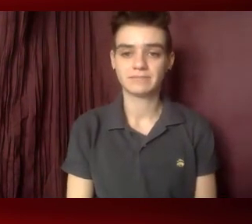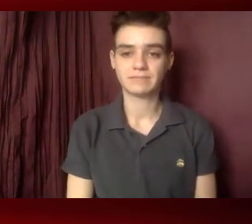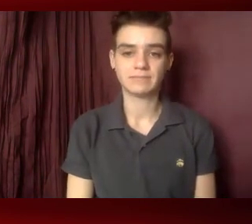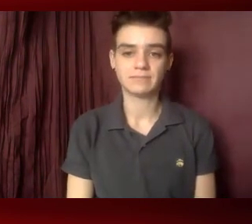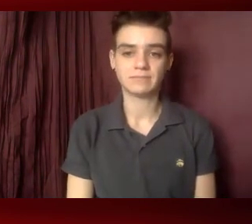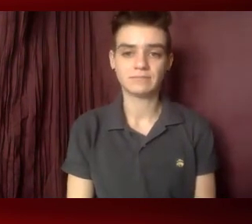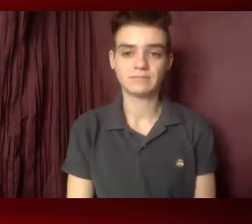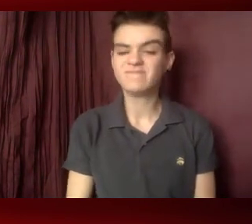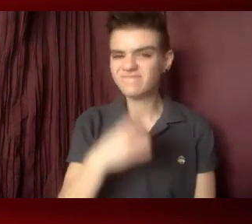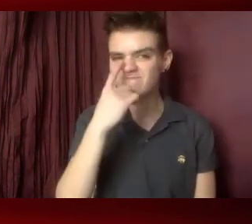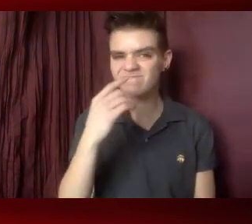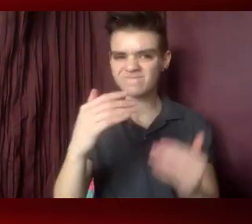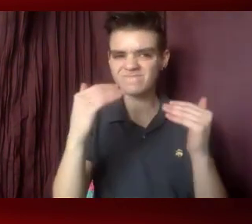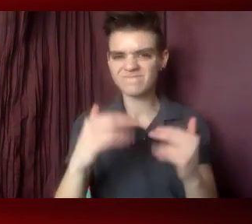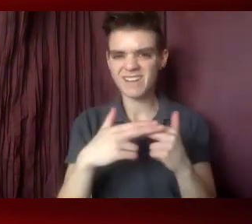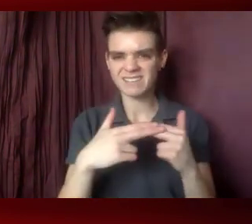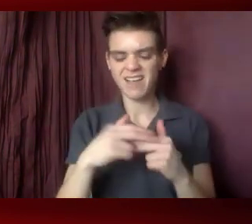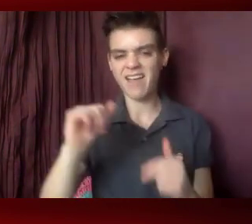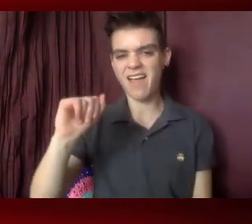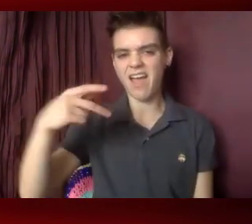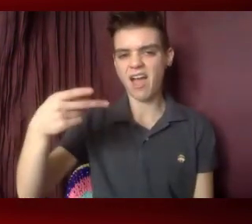If we can go to the next slide, appropriations.